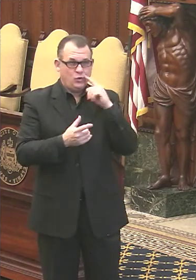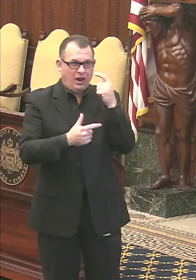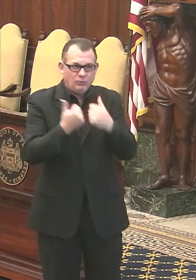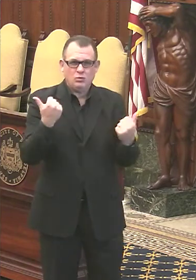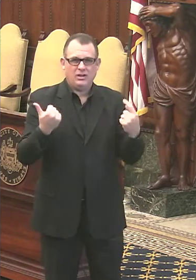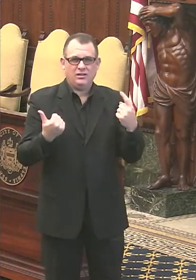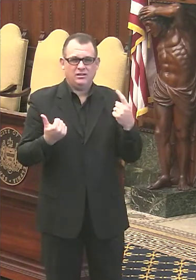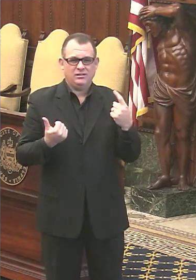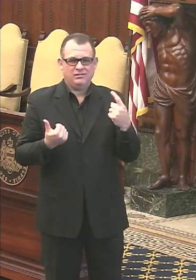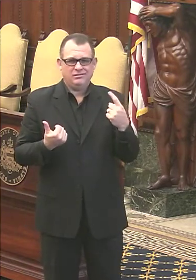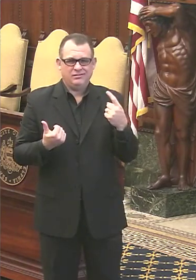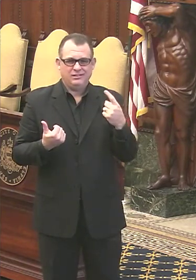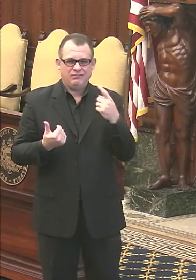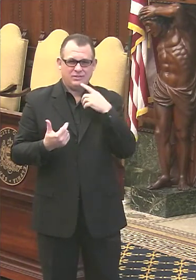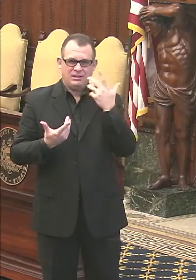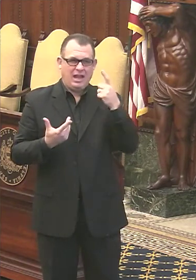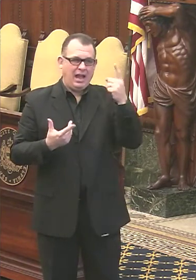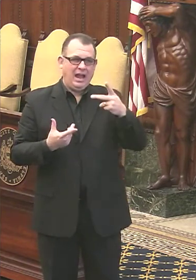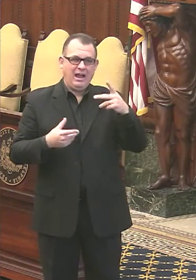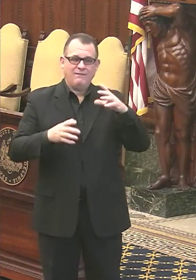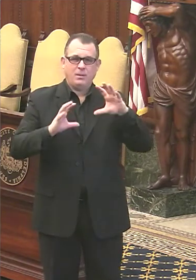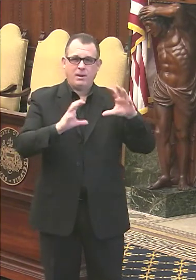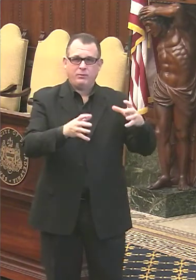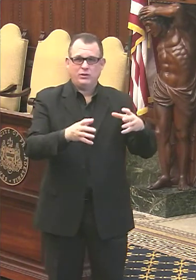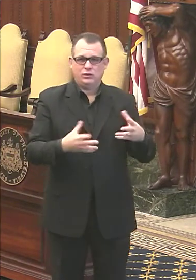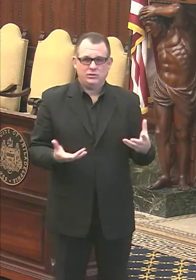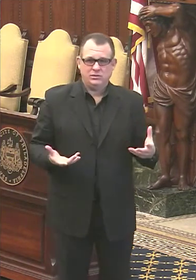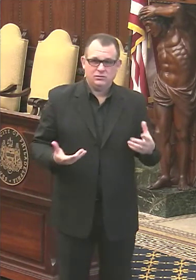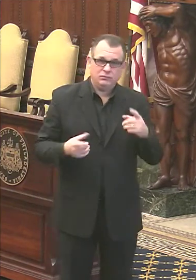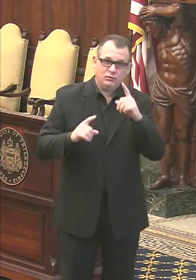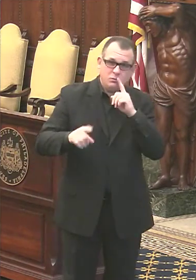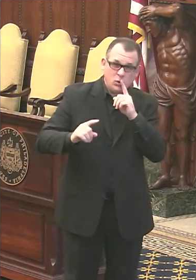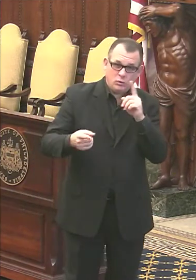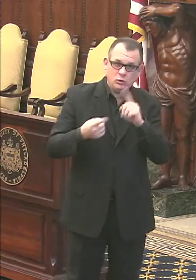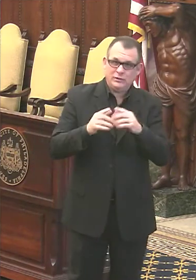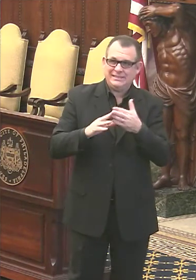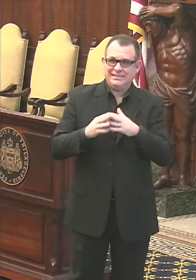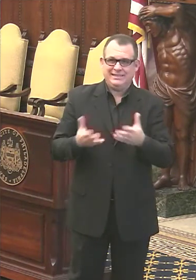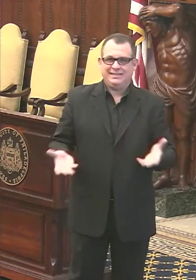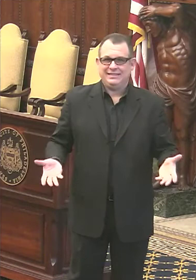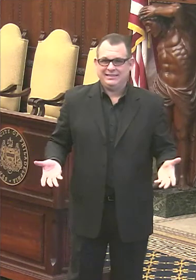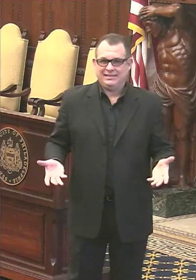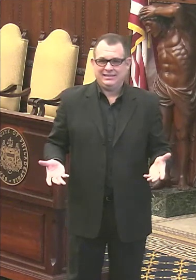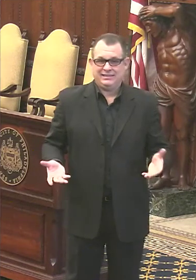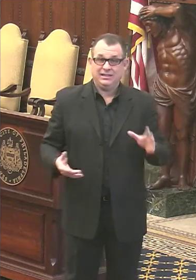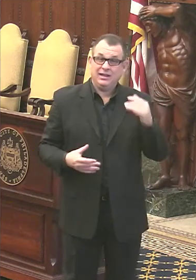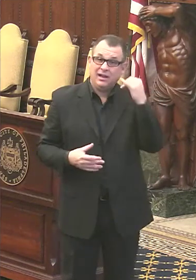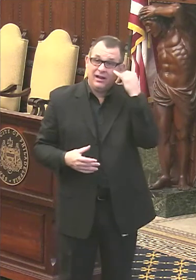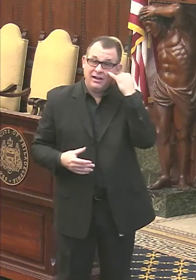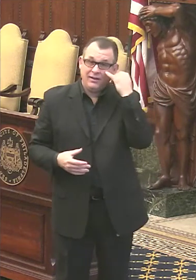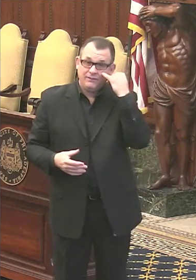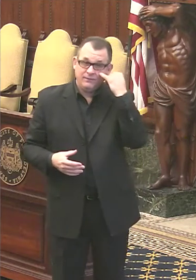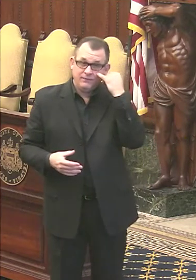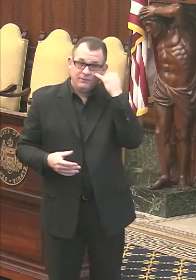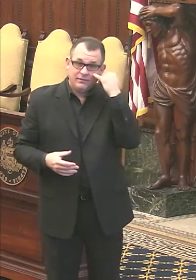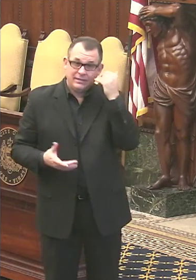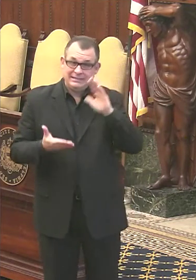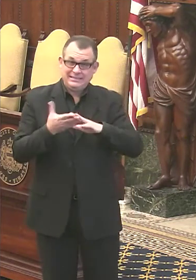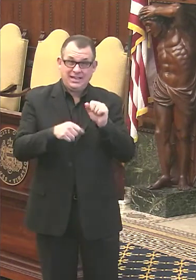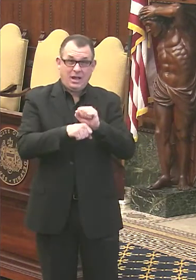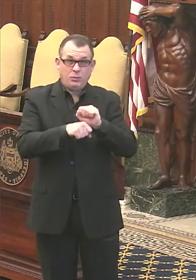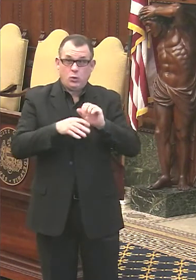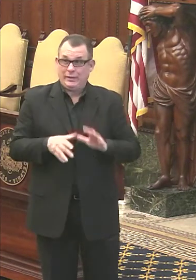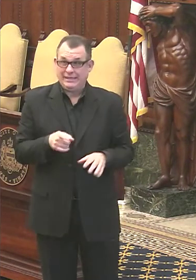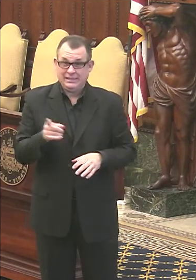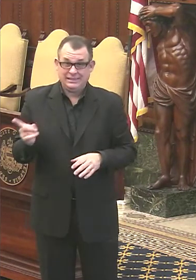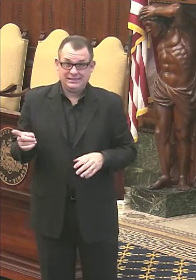of the people that, uh, are, uh, reported to to the city. Uh, if an individual, a city employee, uh,